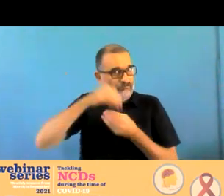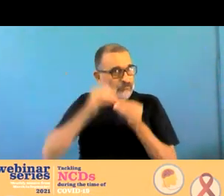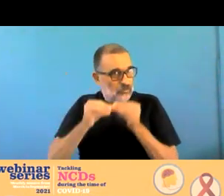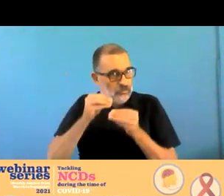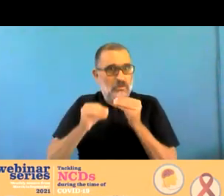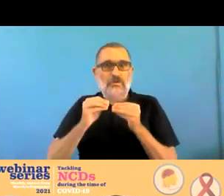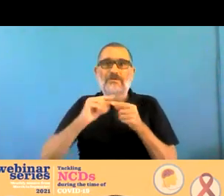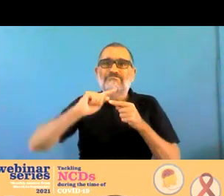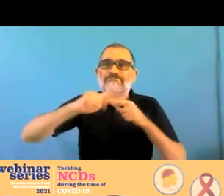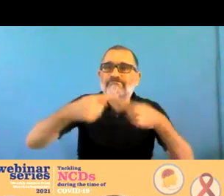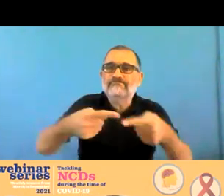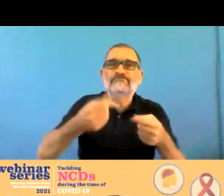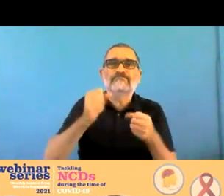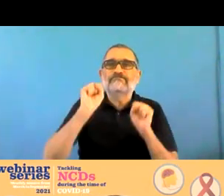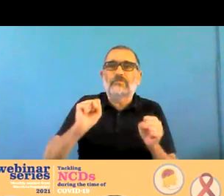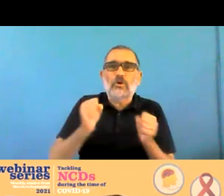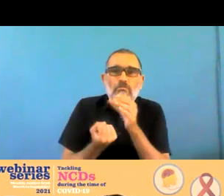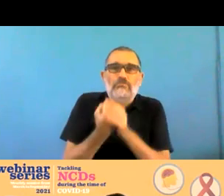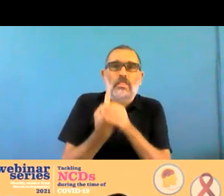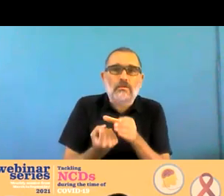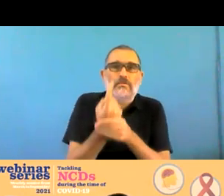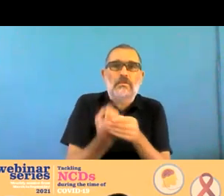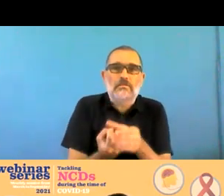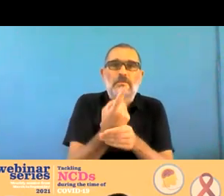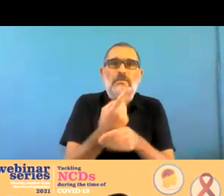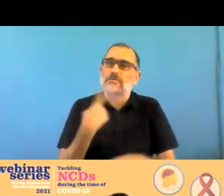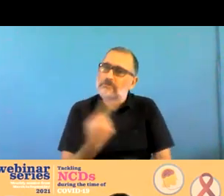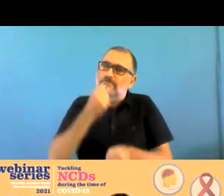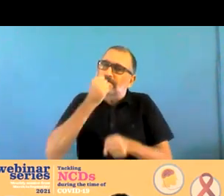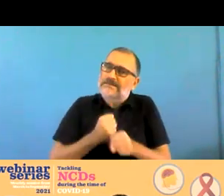from the very first publications we issued